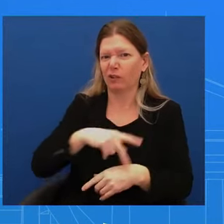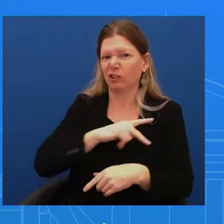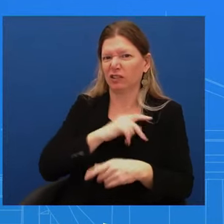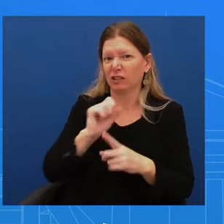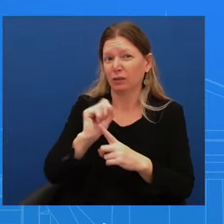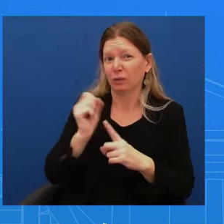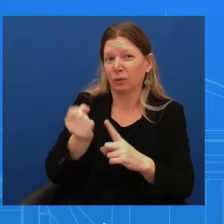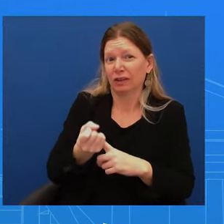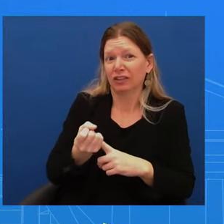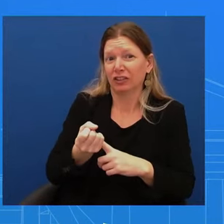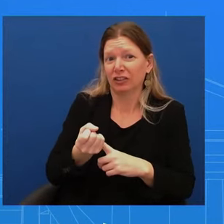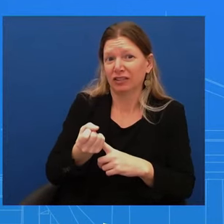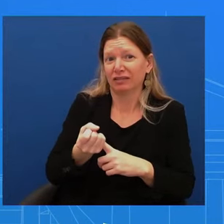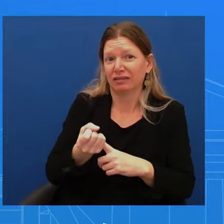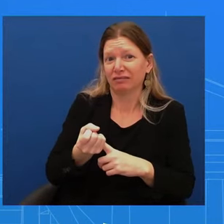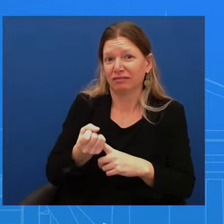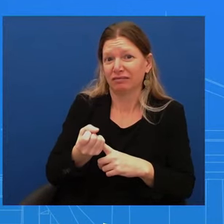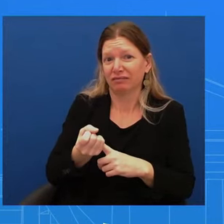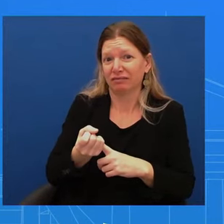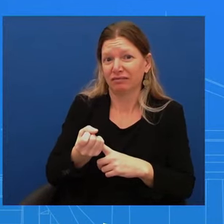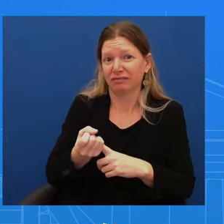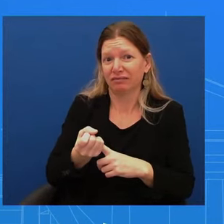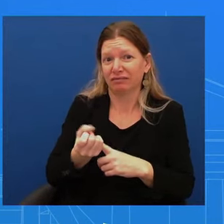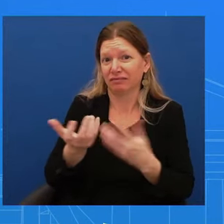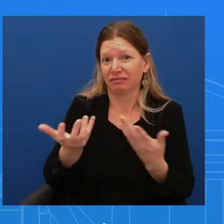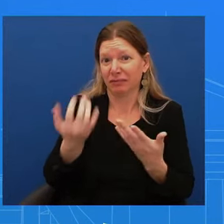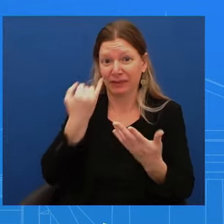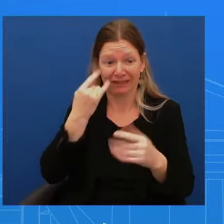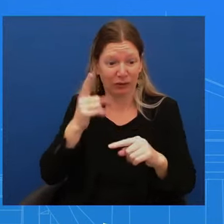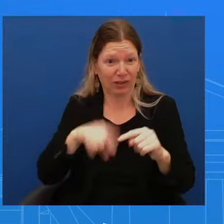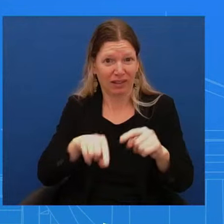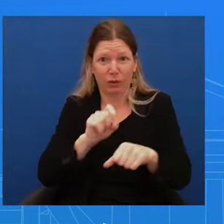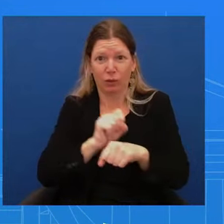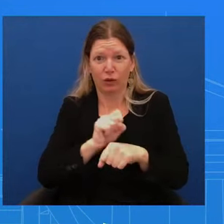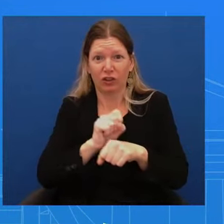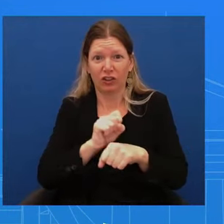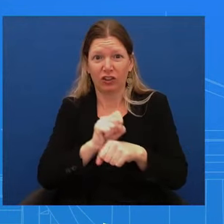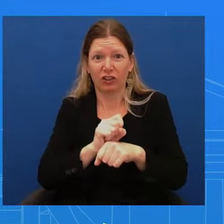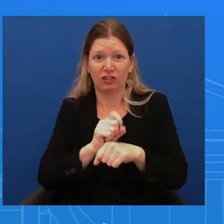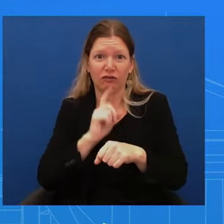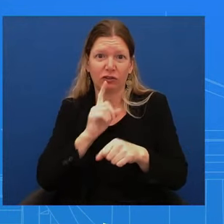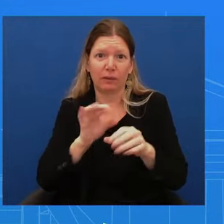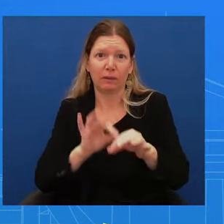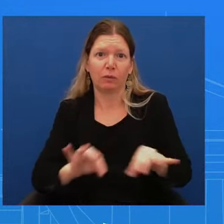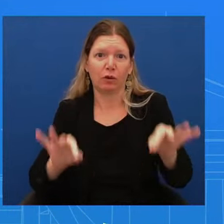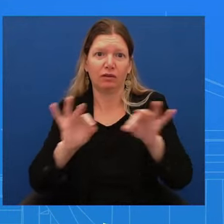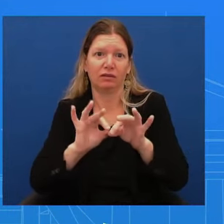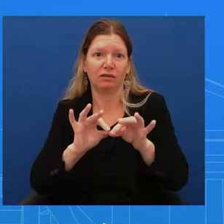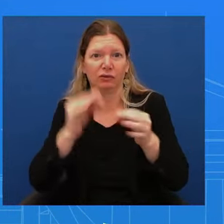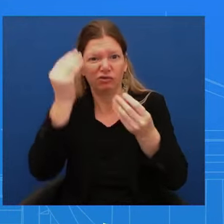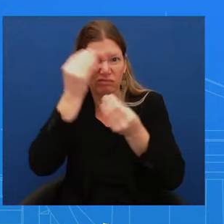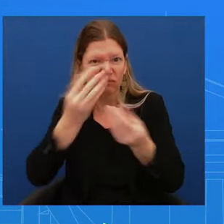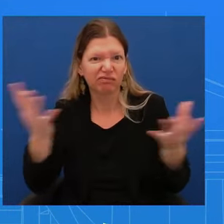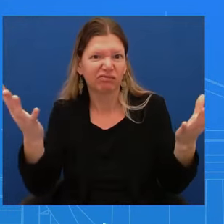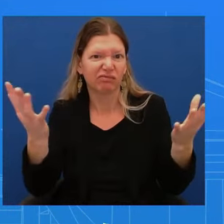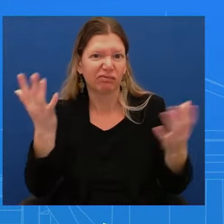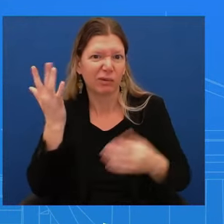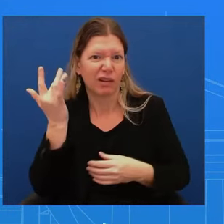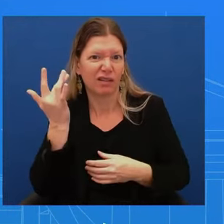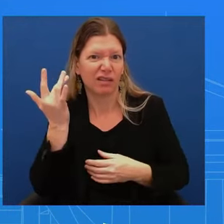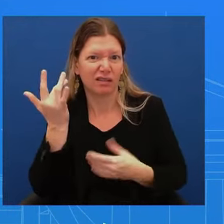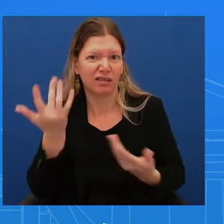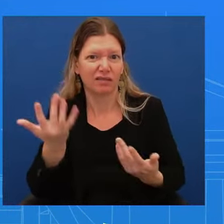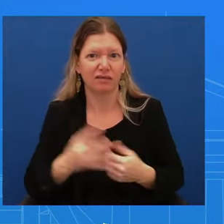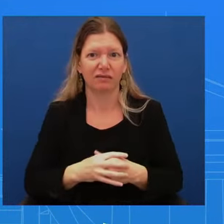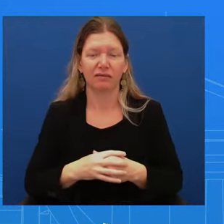duties that you've you've taken the oath to to to to do. So does he believe that Secretary Austin should have been able to